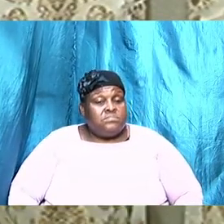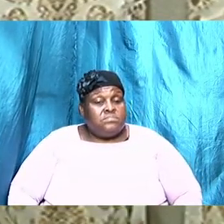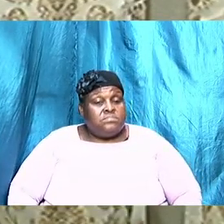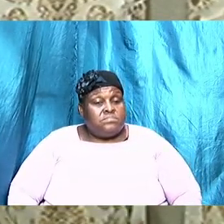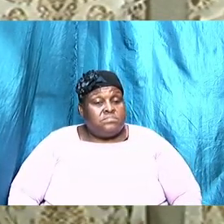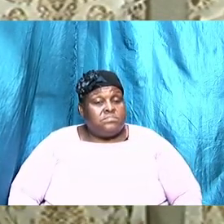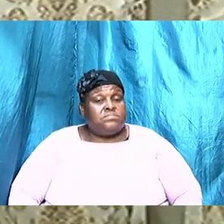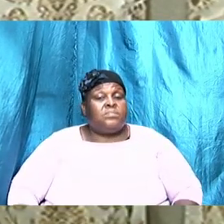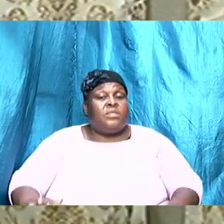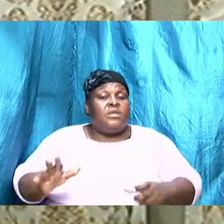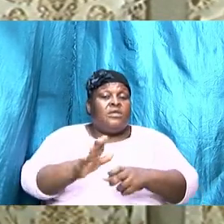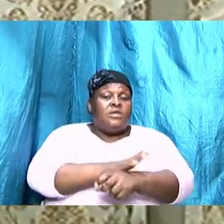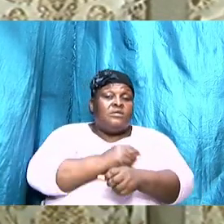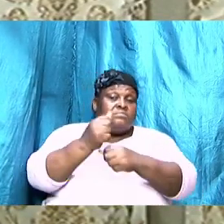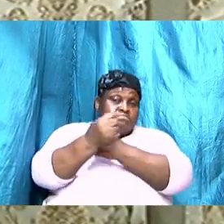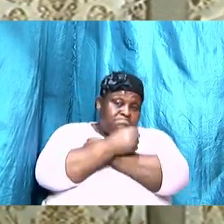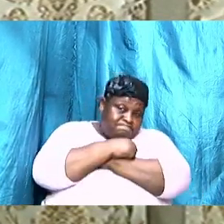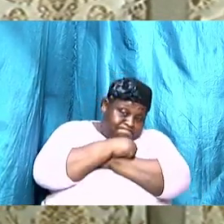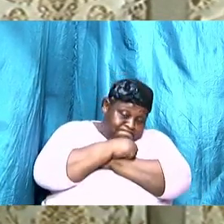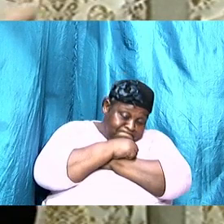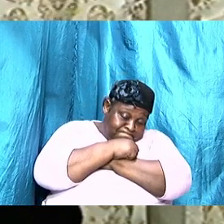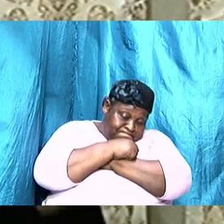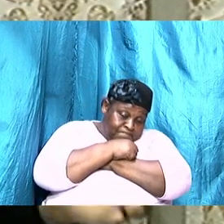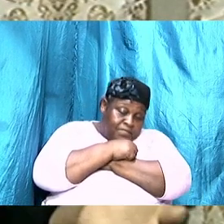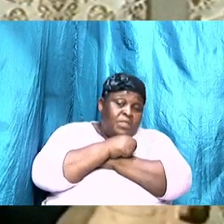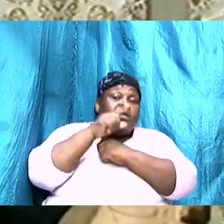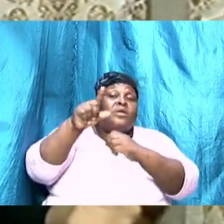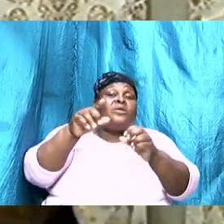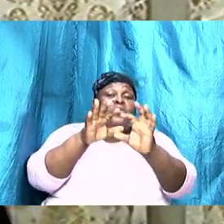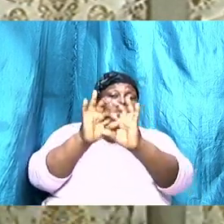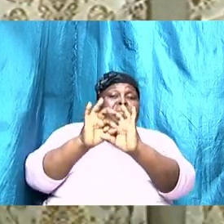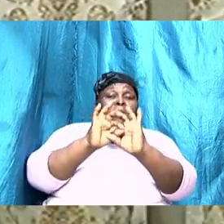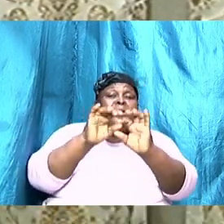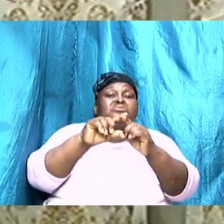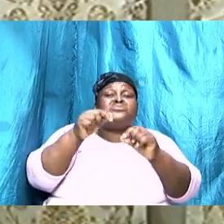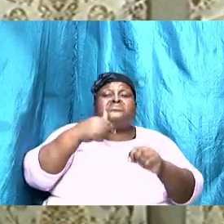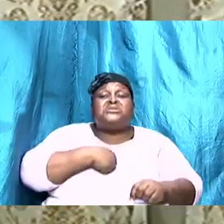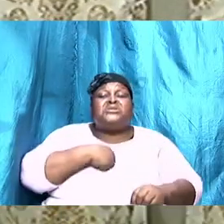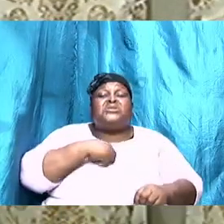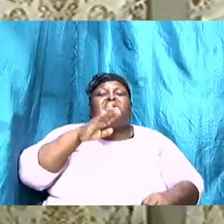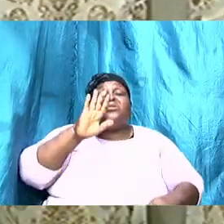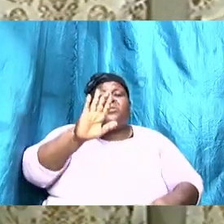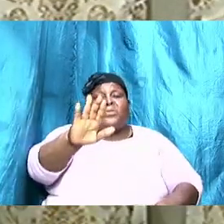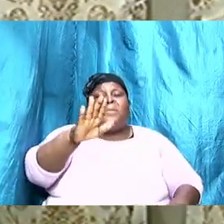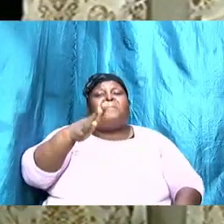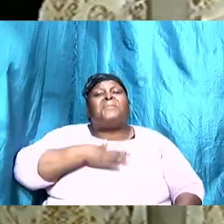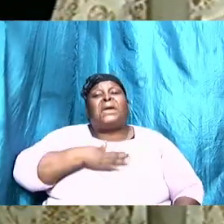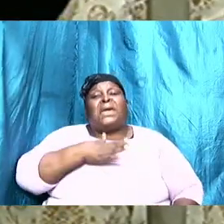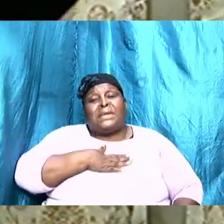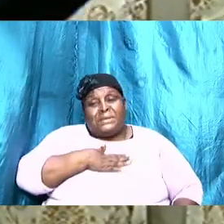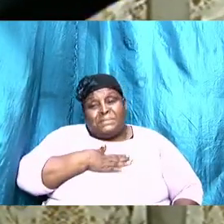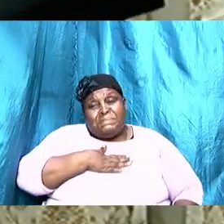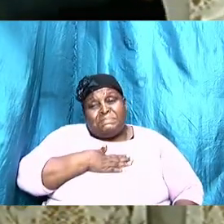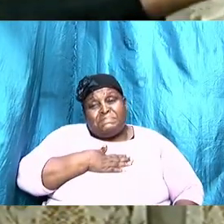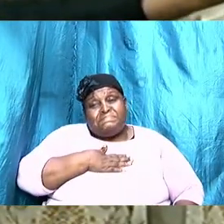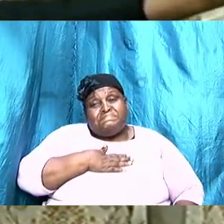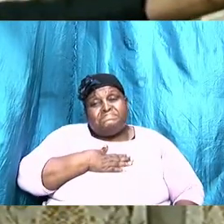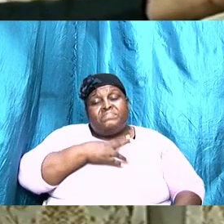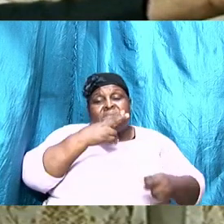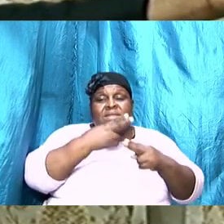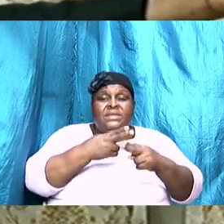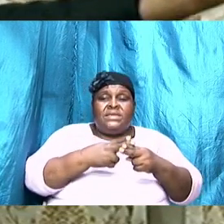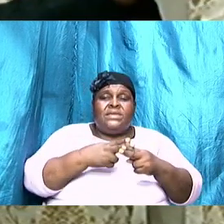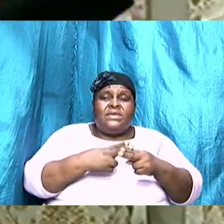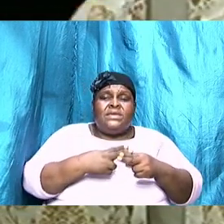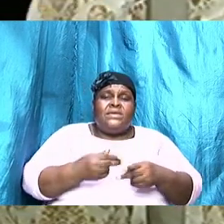full embrace you belong to me you are mine the name if you look at name coming